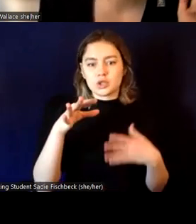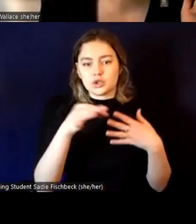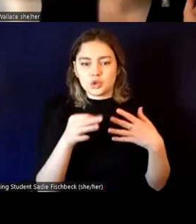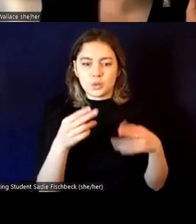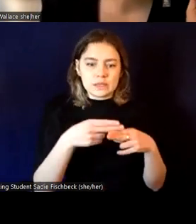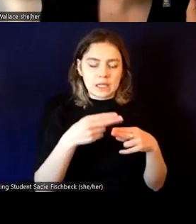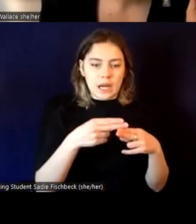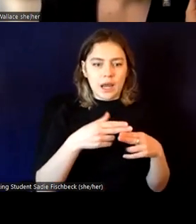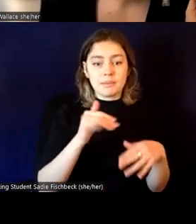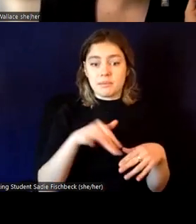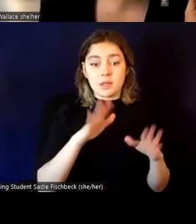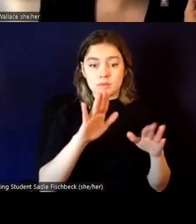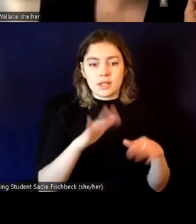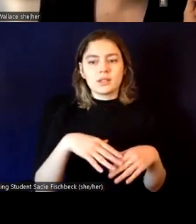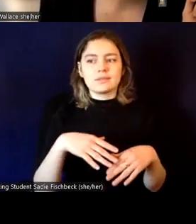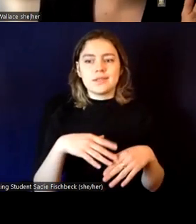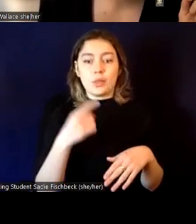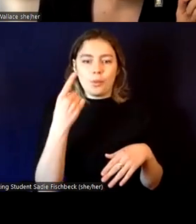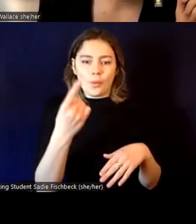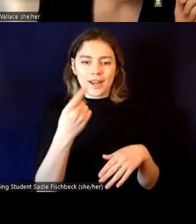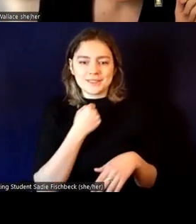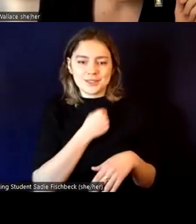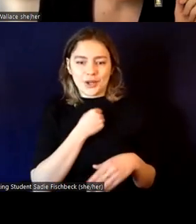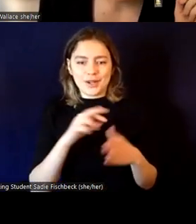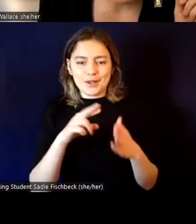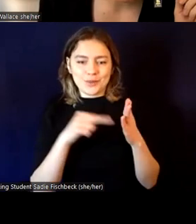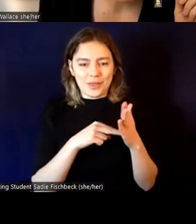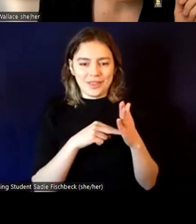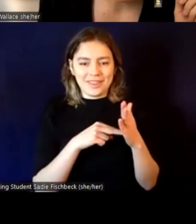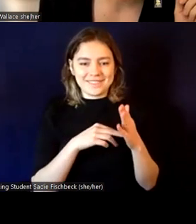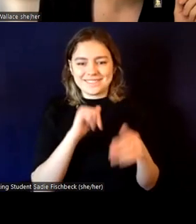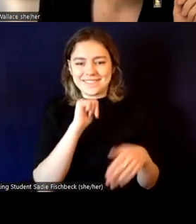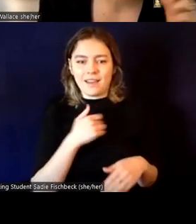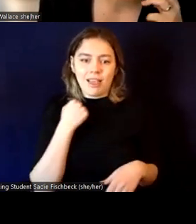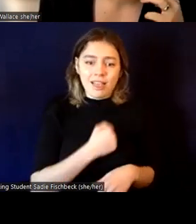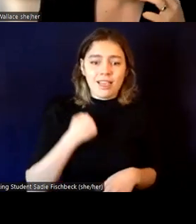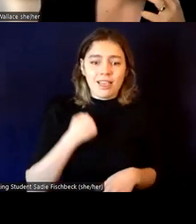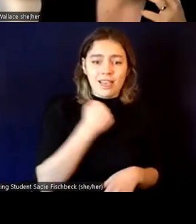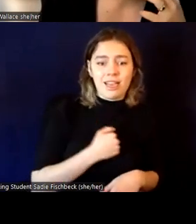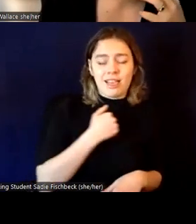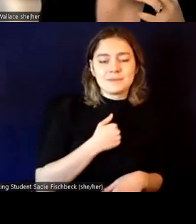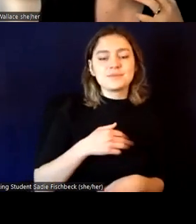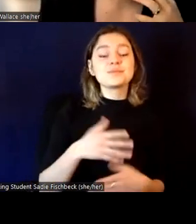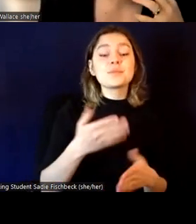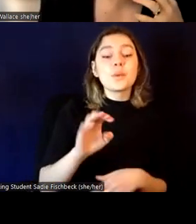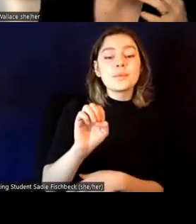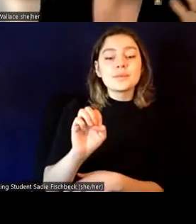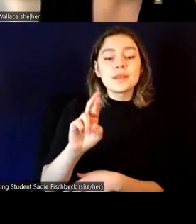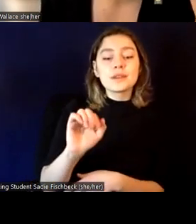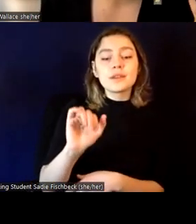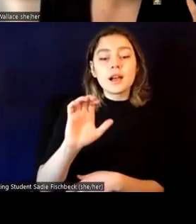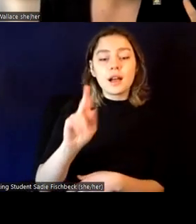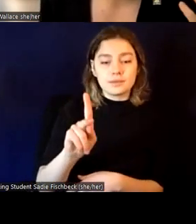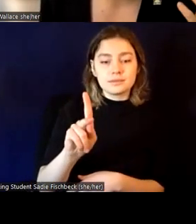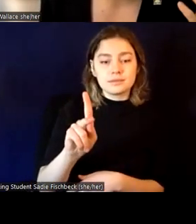and, um, the, so Erica, let me ask you our next question from, um, there were